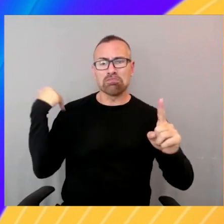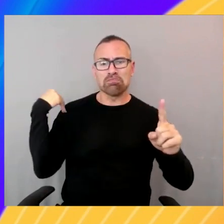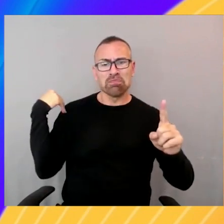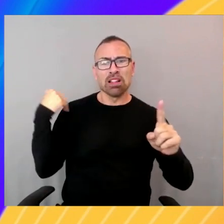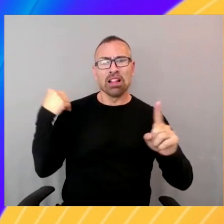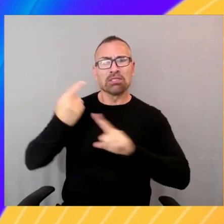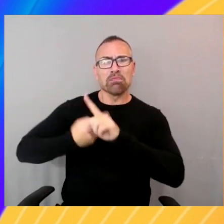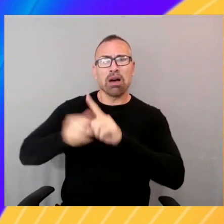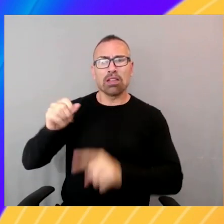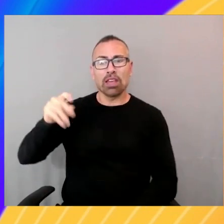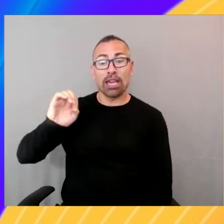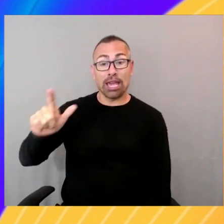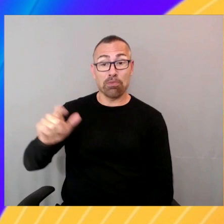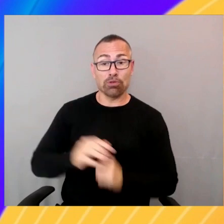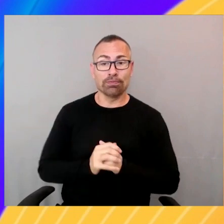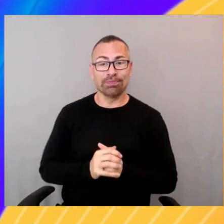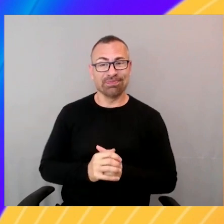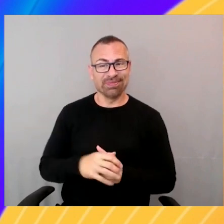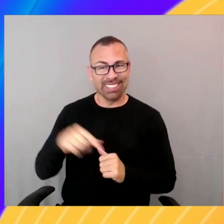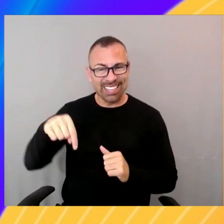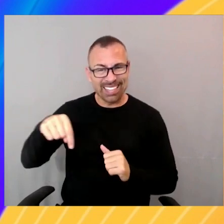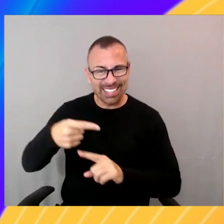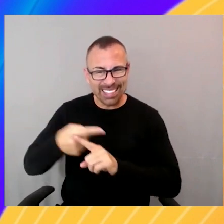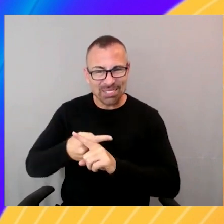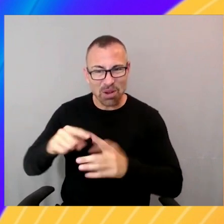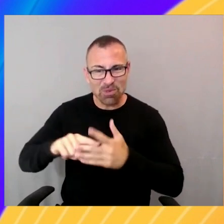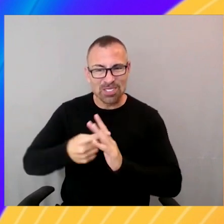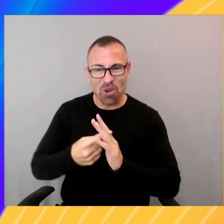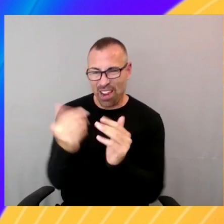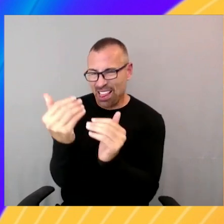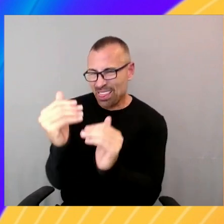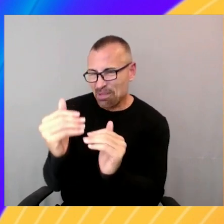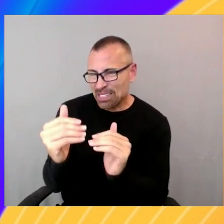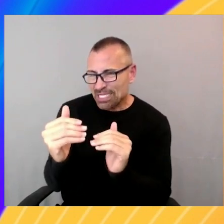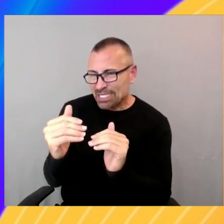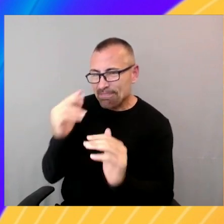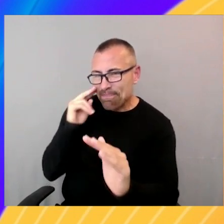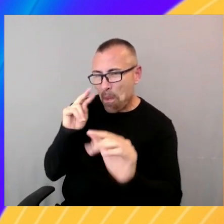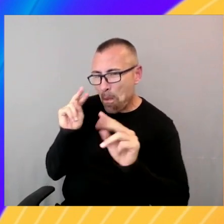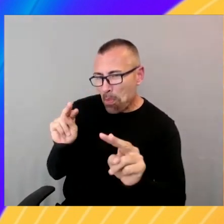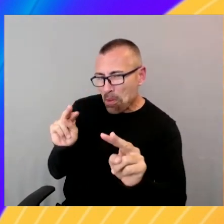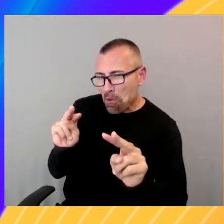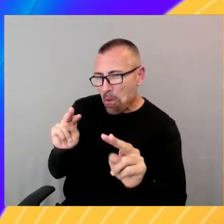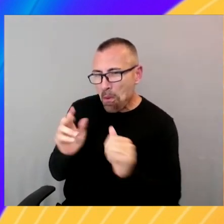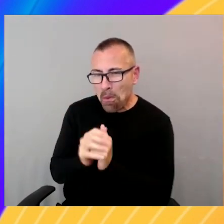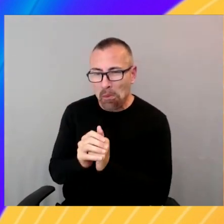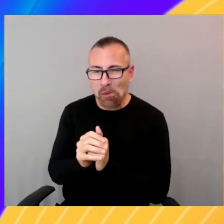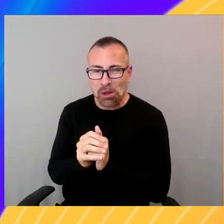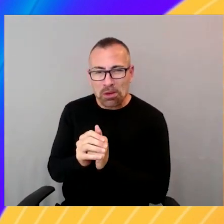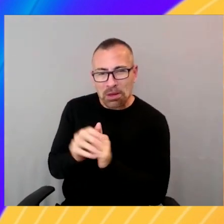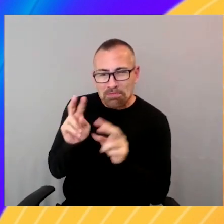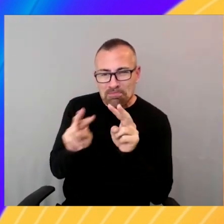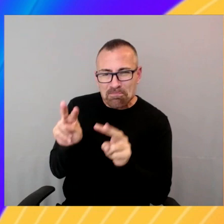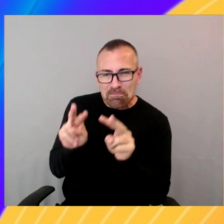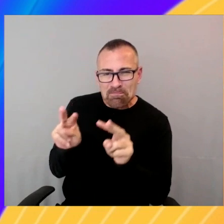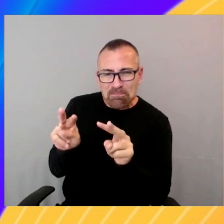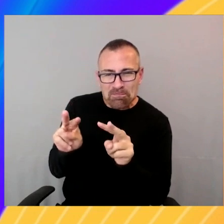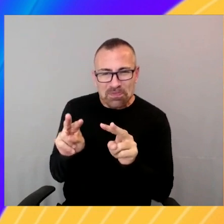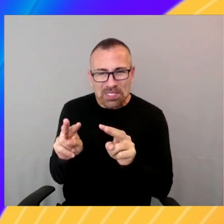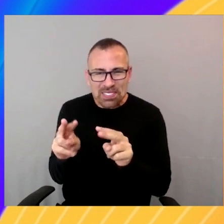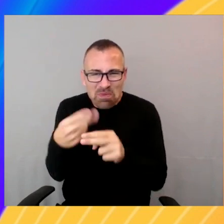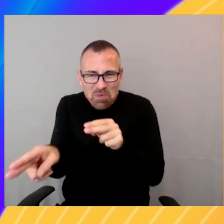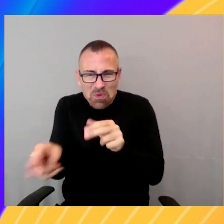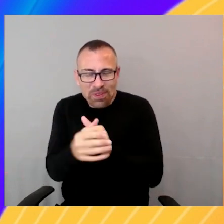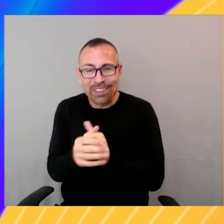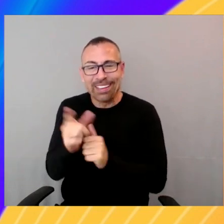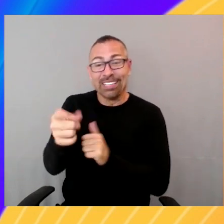month, we started a limited preview where customers can now start getting their hands on and start playing with it, start building applications on it. Yeah. so